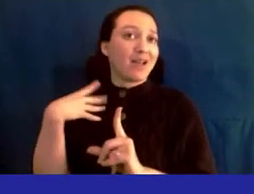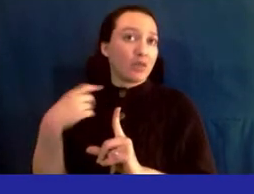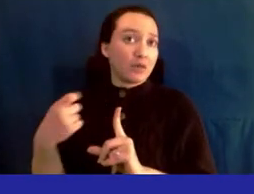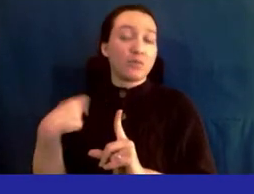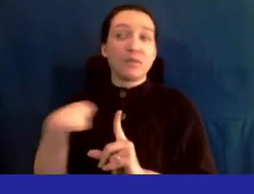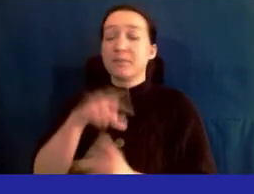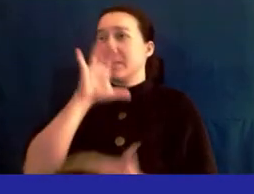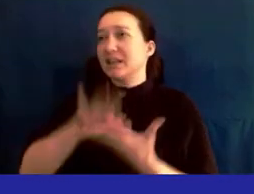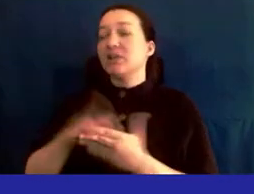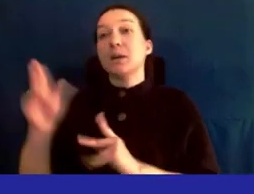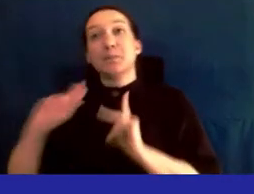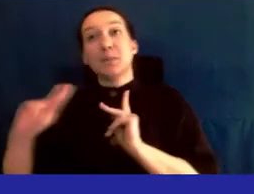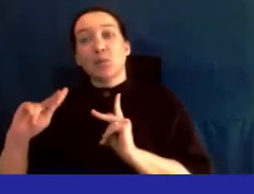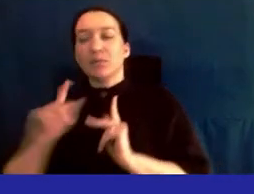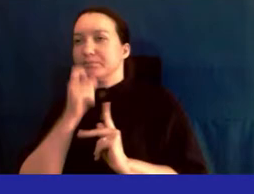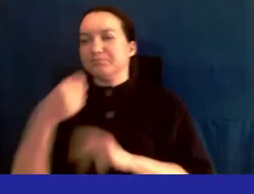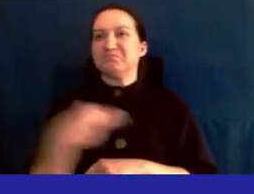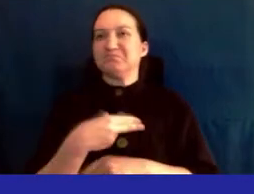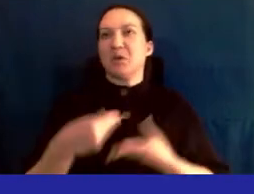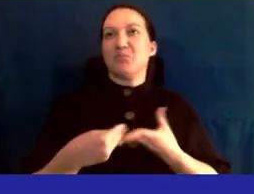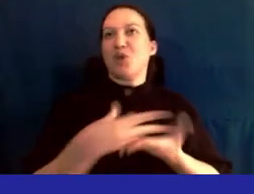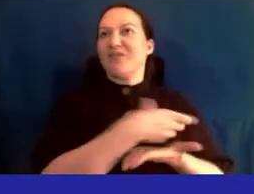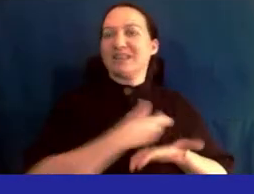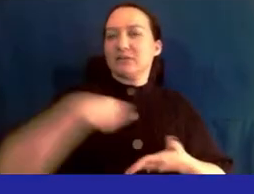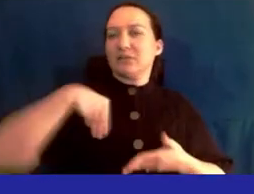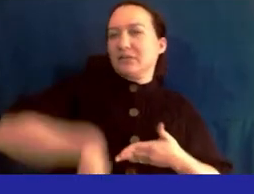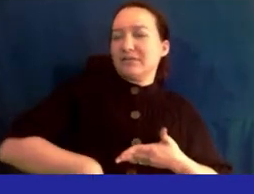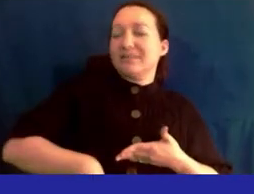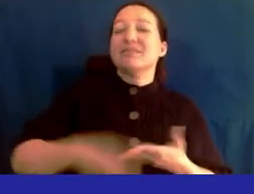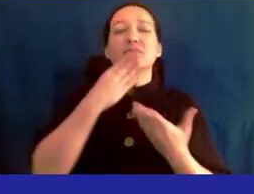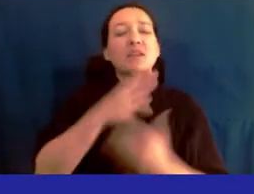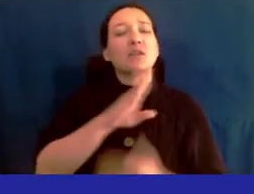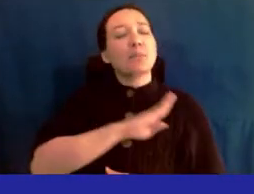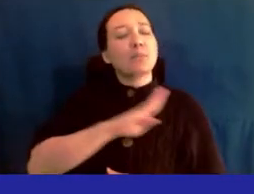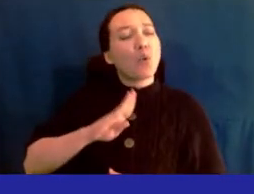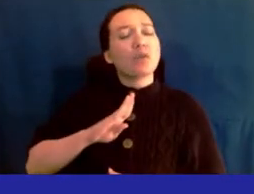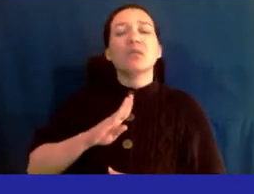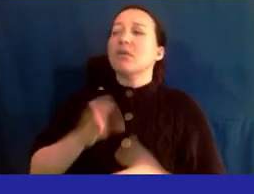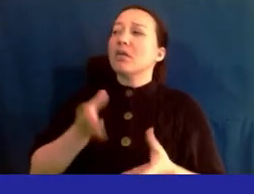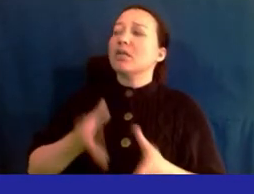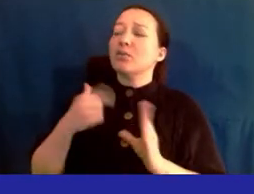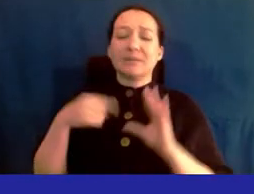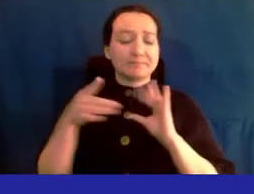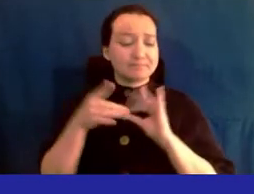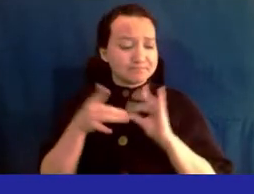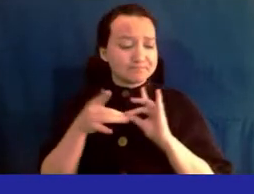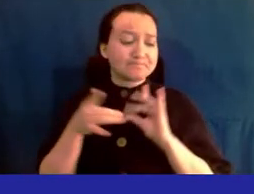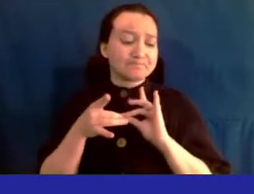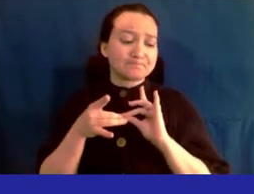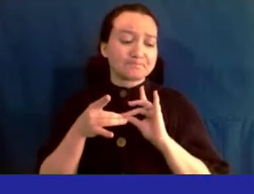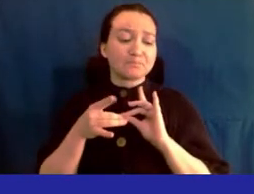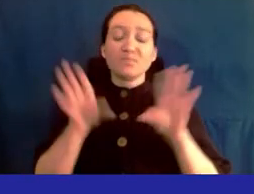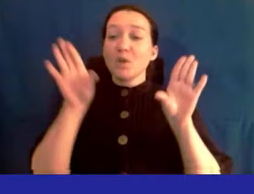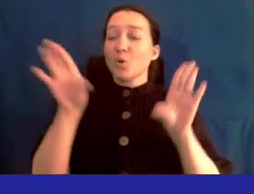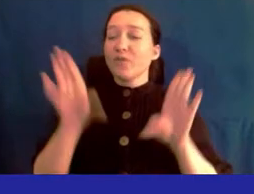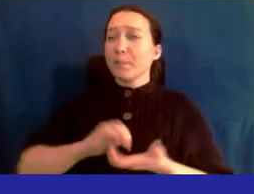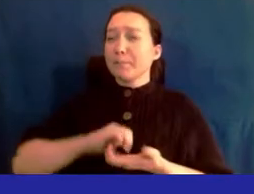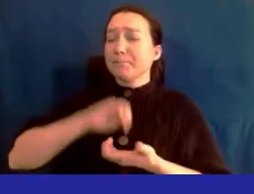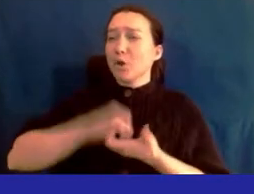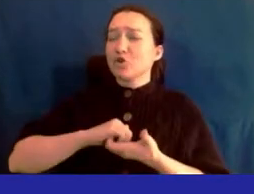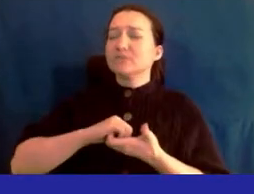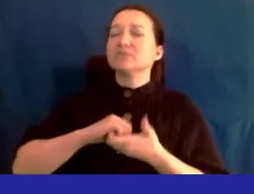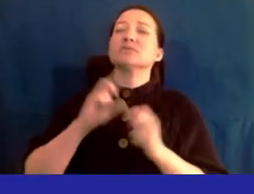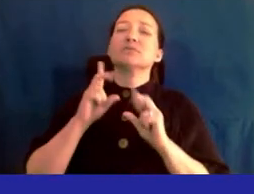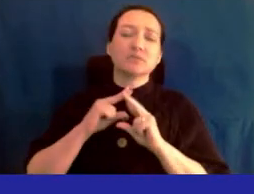people over profits thank you to the board for allowing me to speak briefly about the wonderful partnership that we